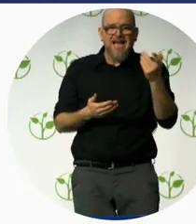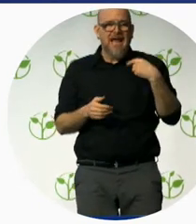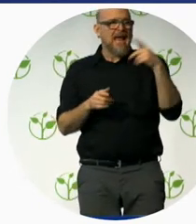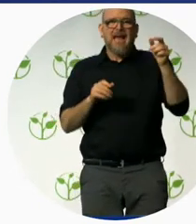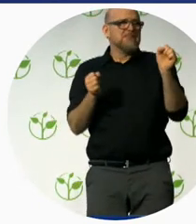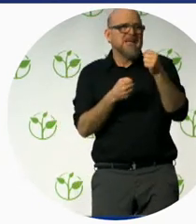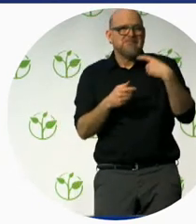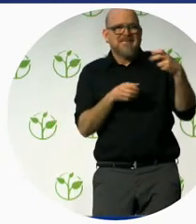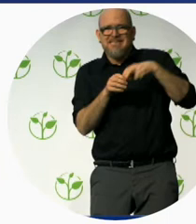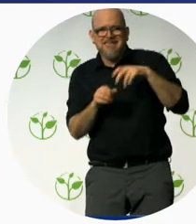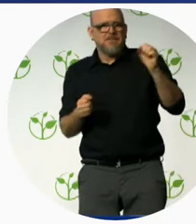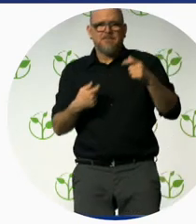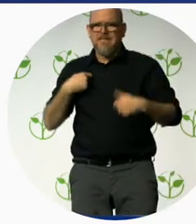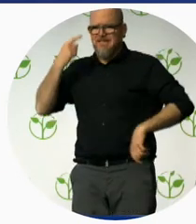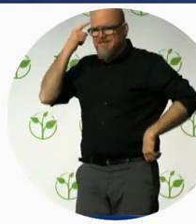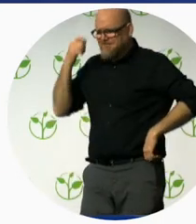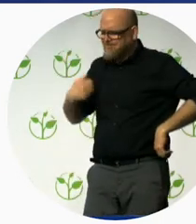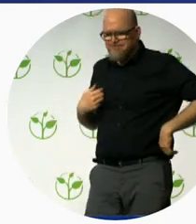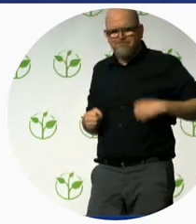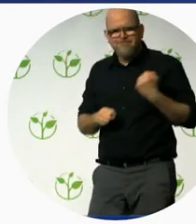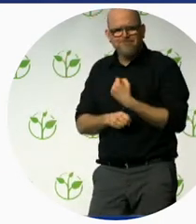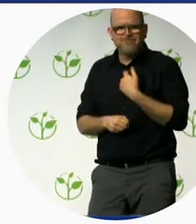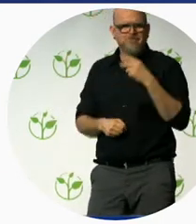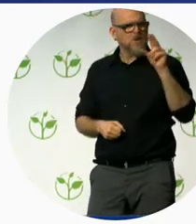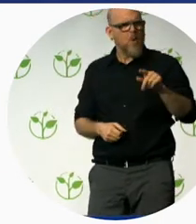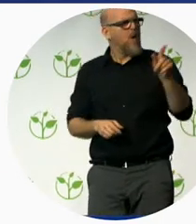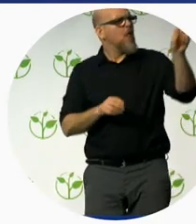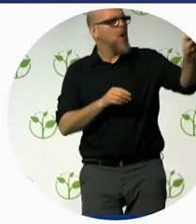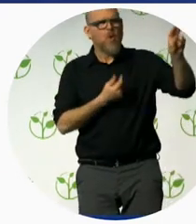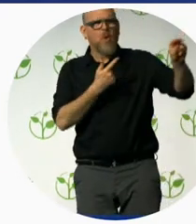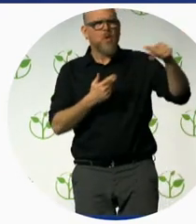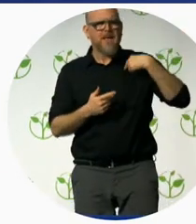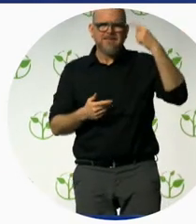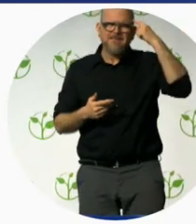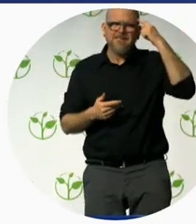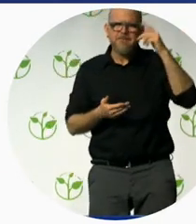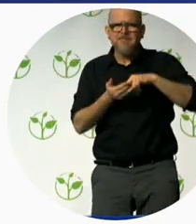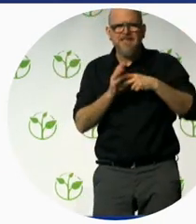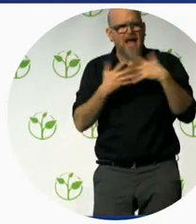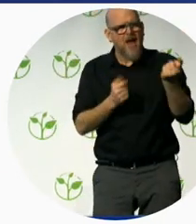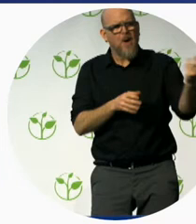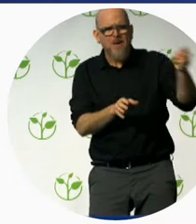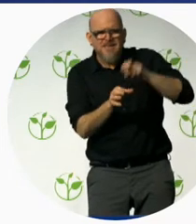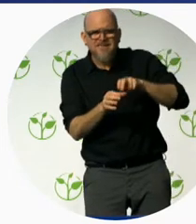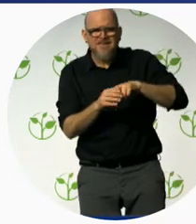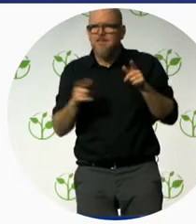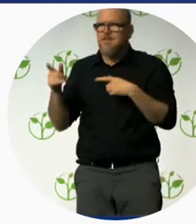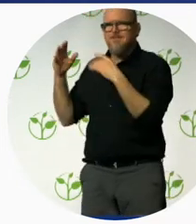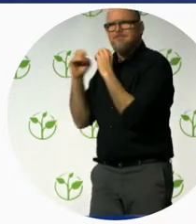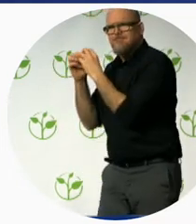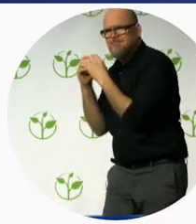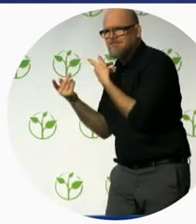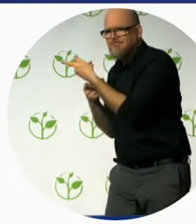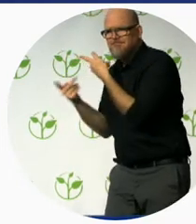we say no more no more and we start in a very long and hard work